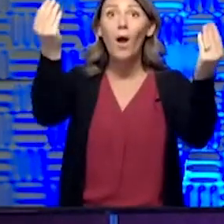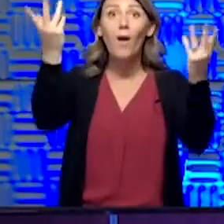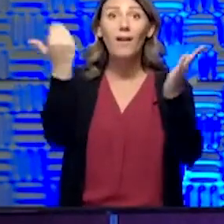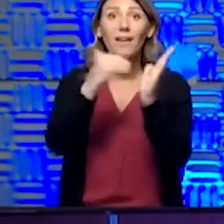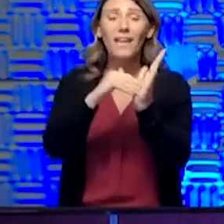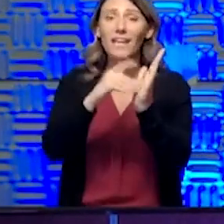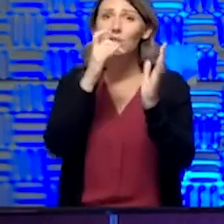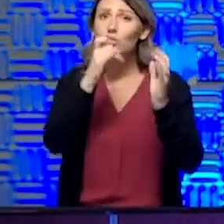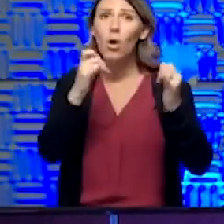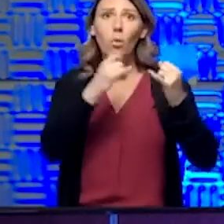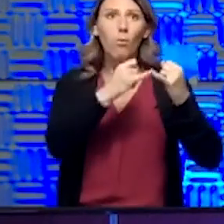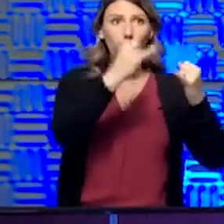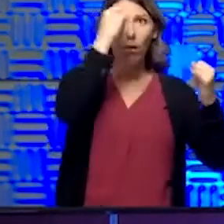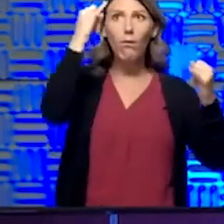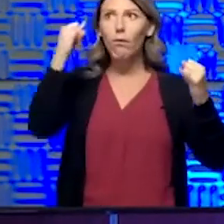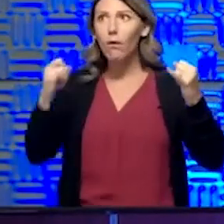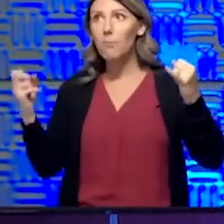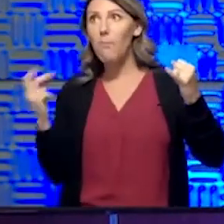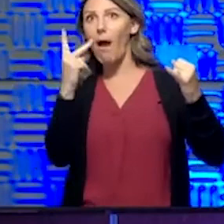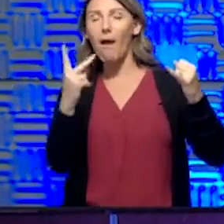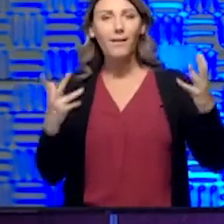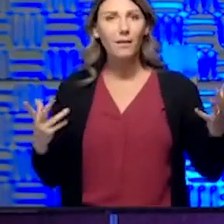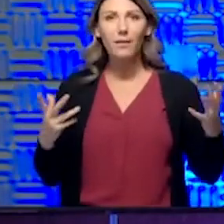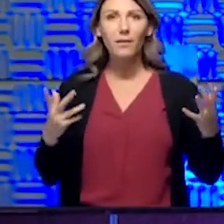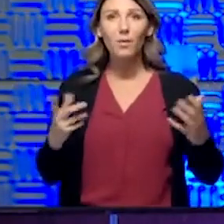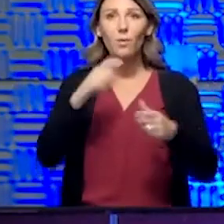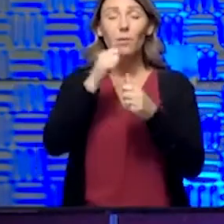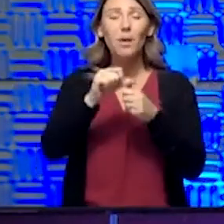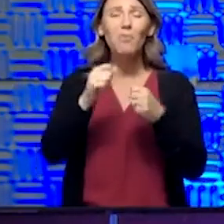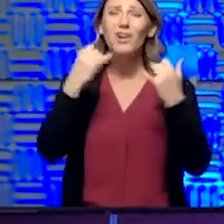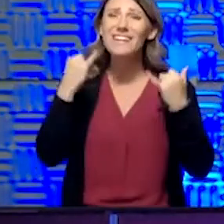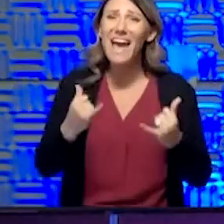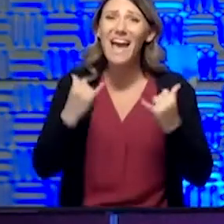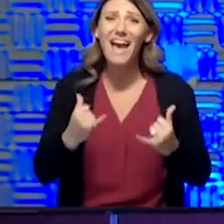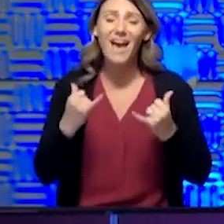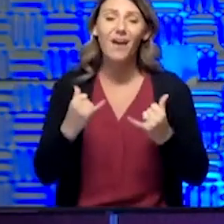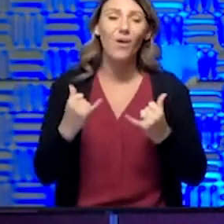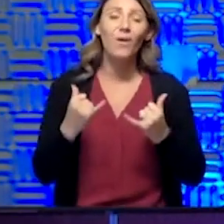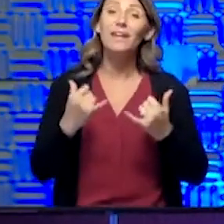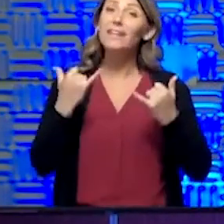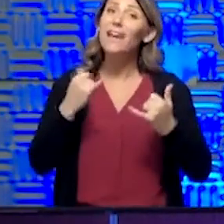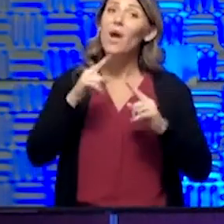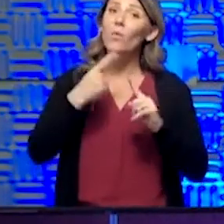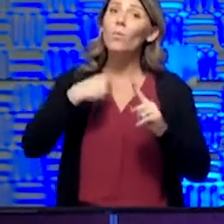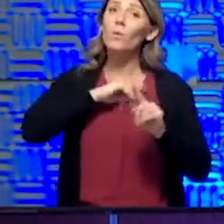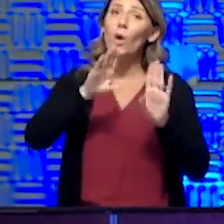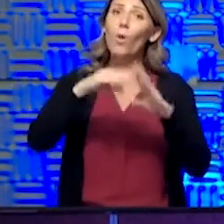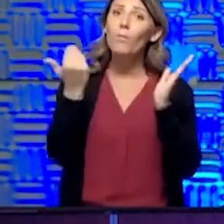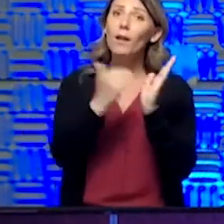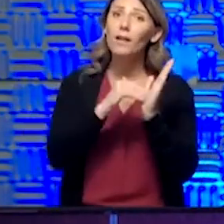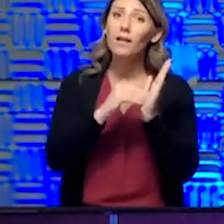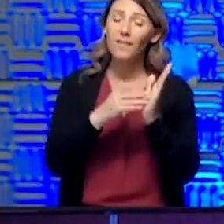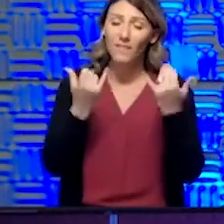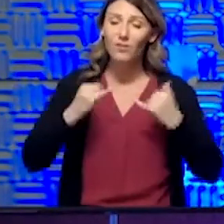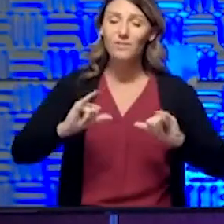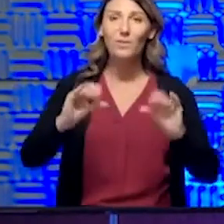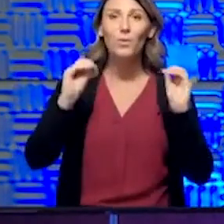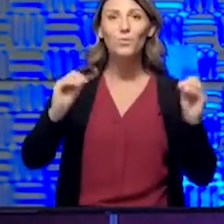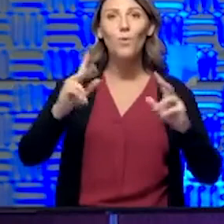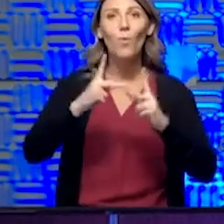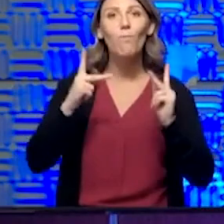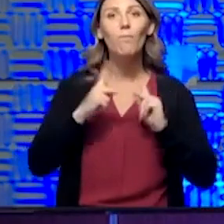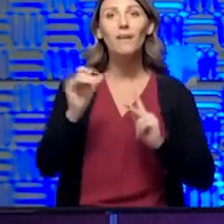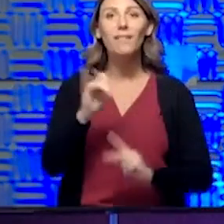the curve back. Just remember, even now, even as we reopen, there's still no place like home.